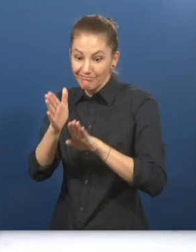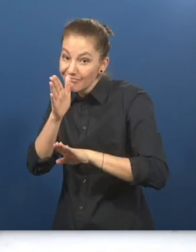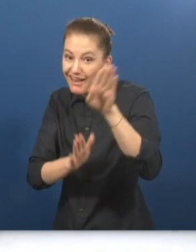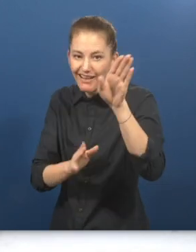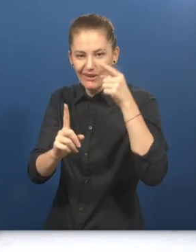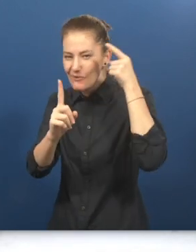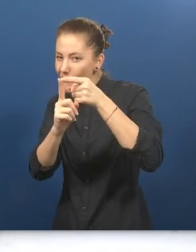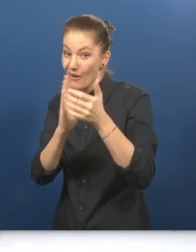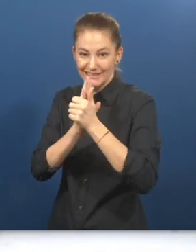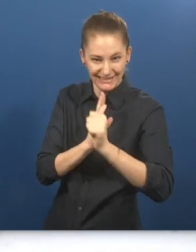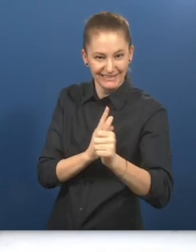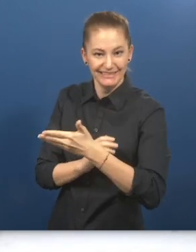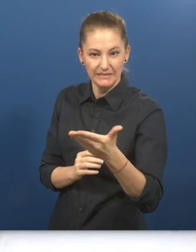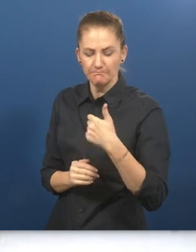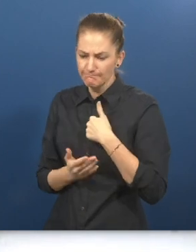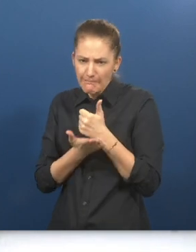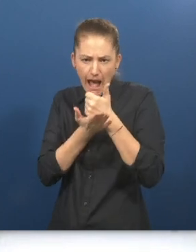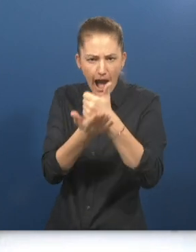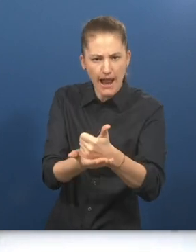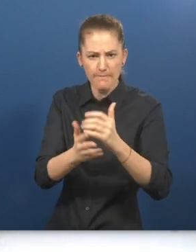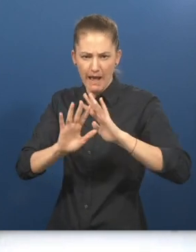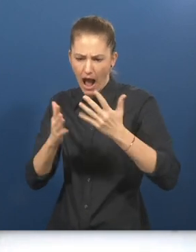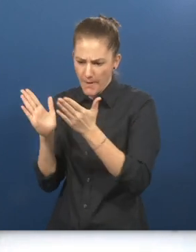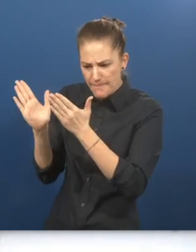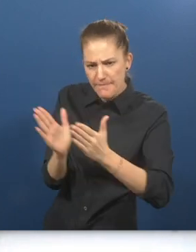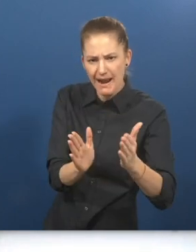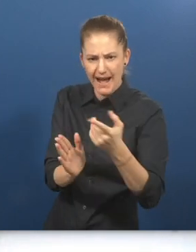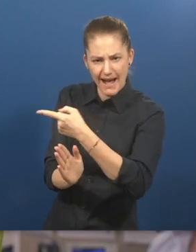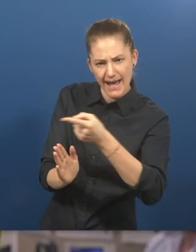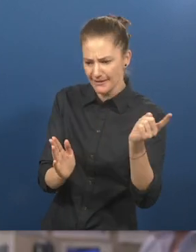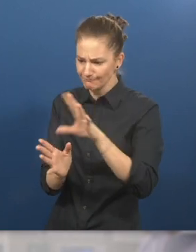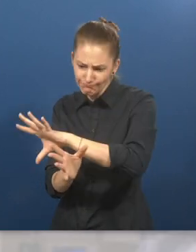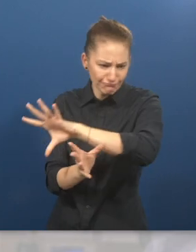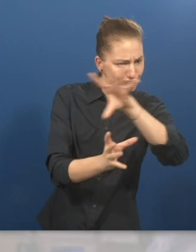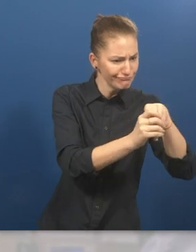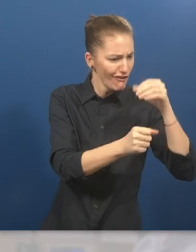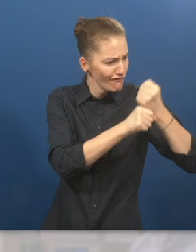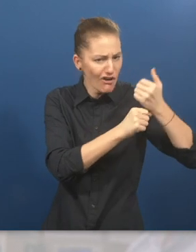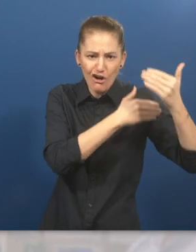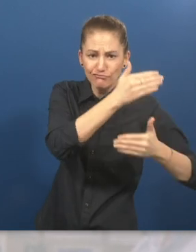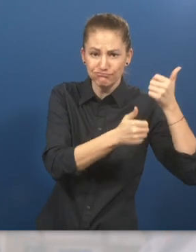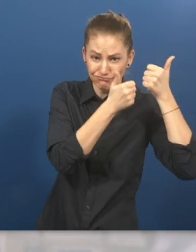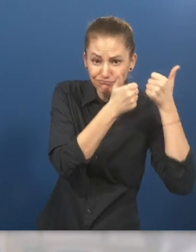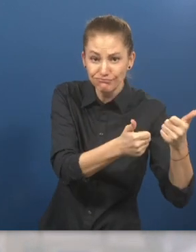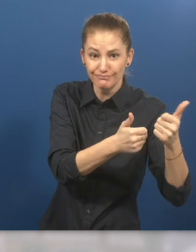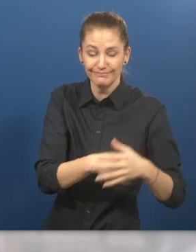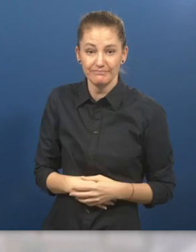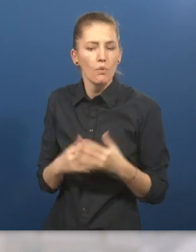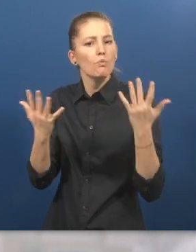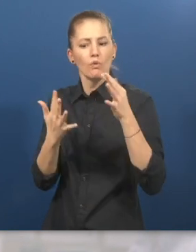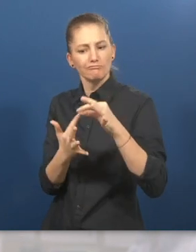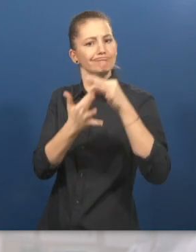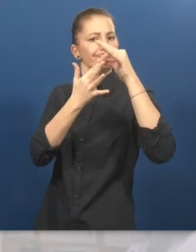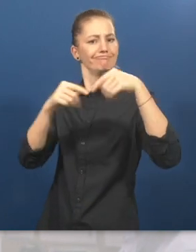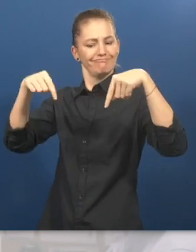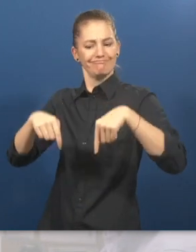We help them plan how they'll manage their disability in the workplace. What is unique and innovative about Stepping